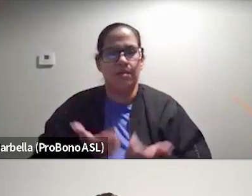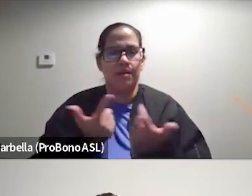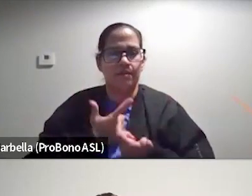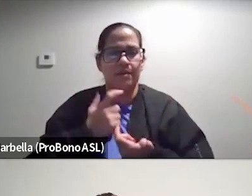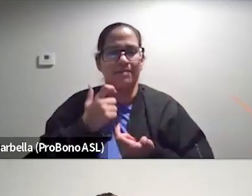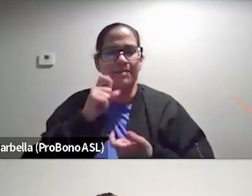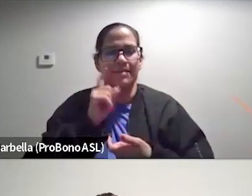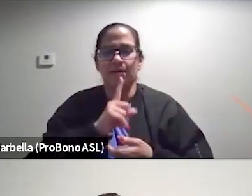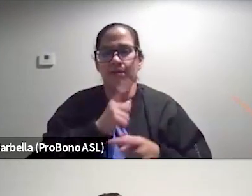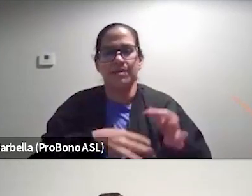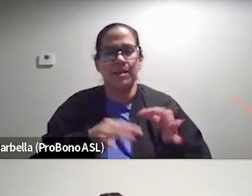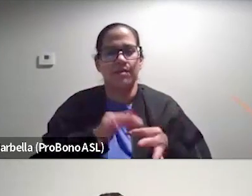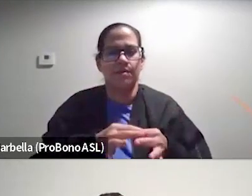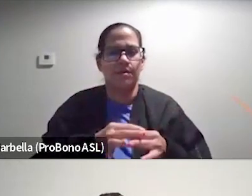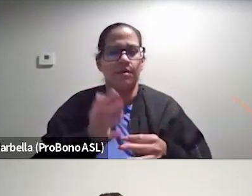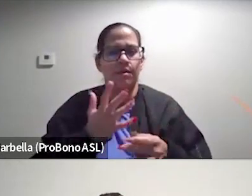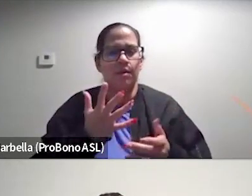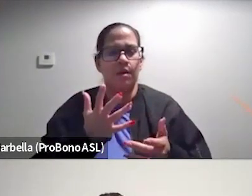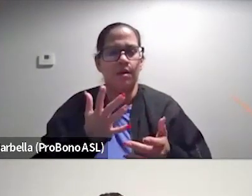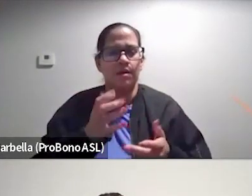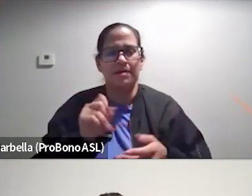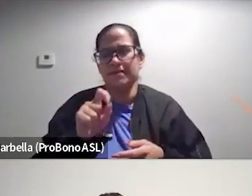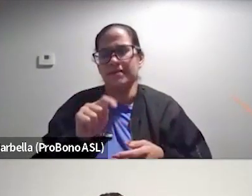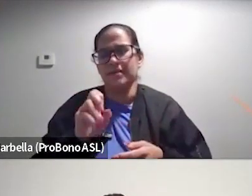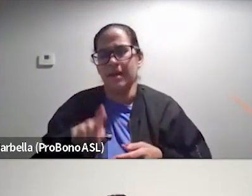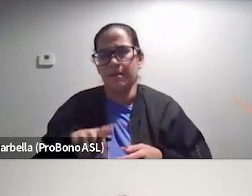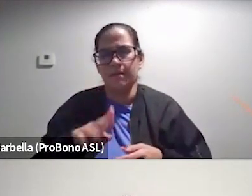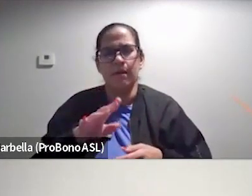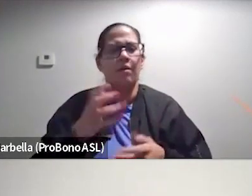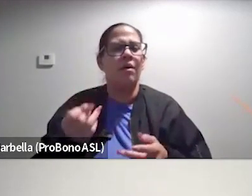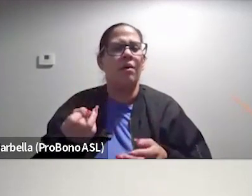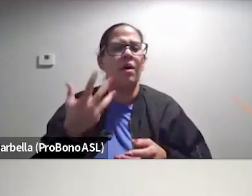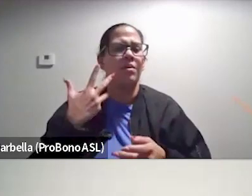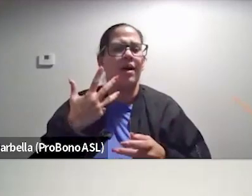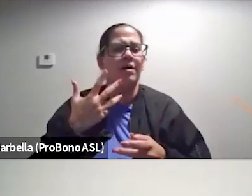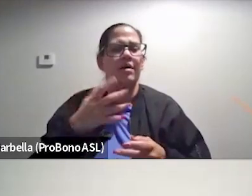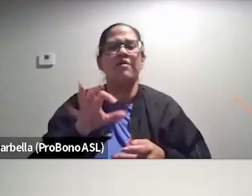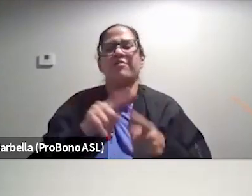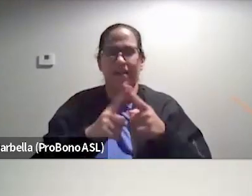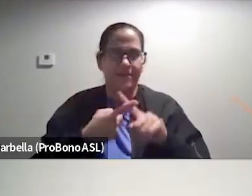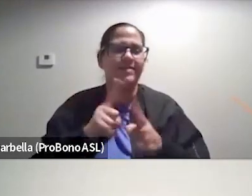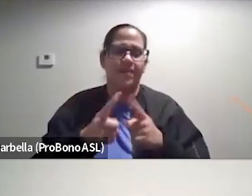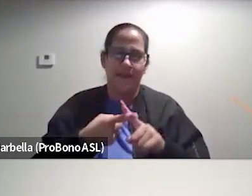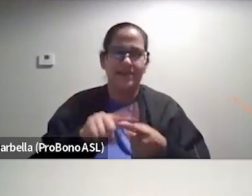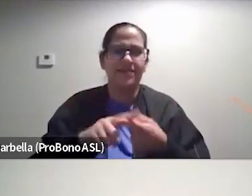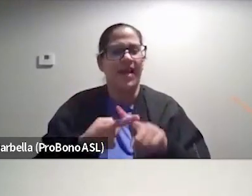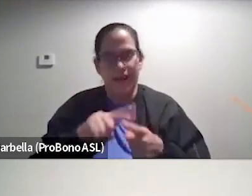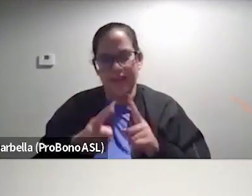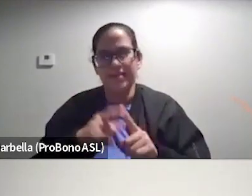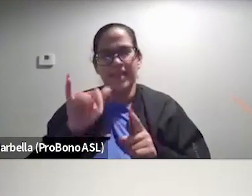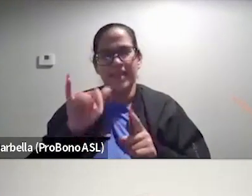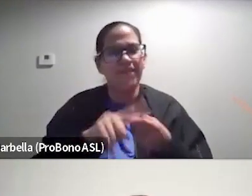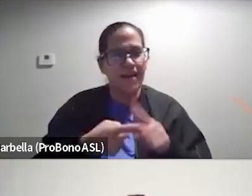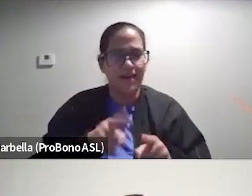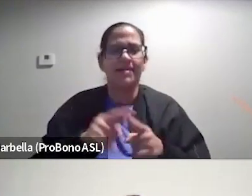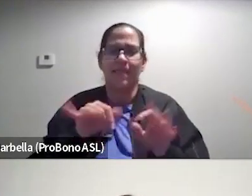instead of what, what else was step by step? We're like, what was the white? Friends is the one. Friends. There we go.